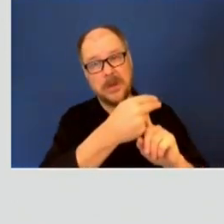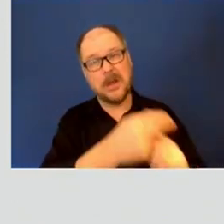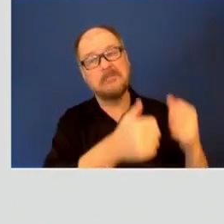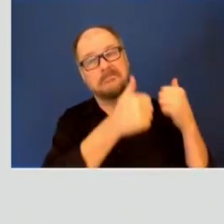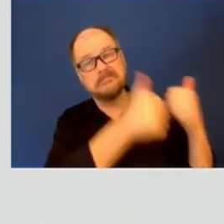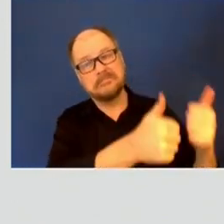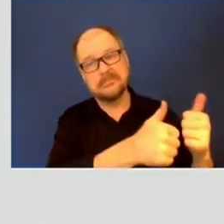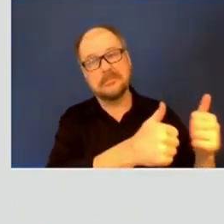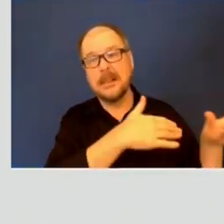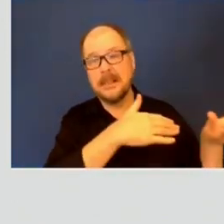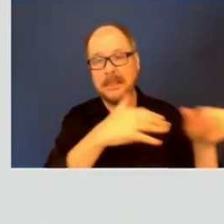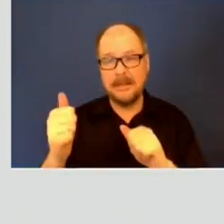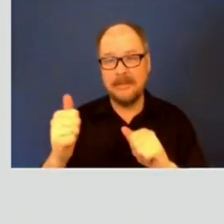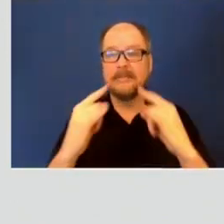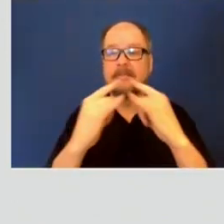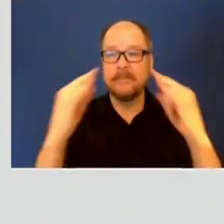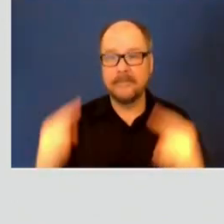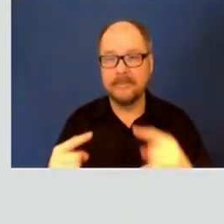all over again?